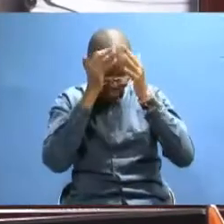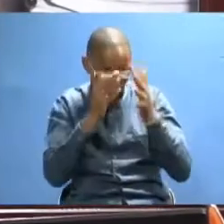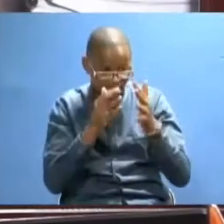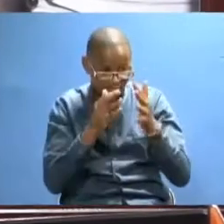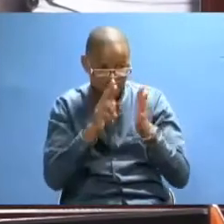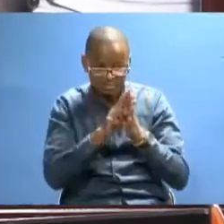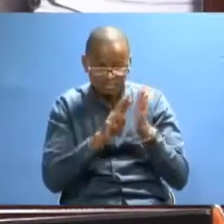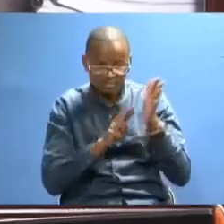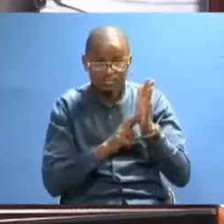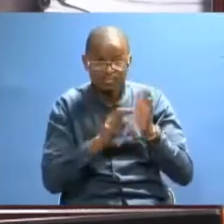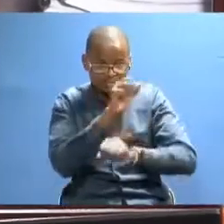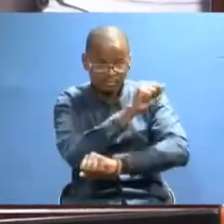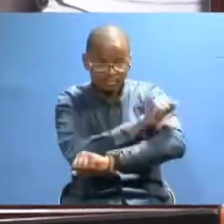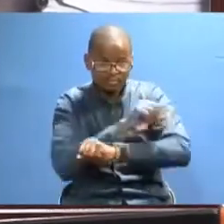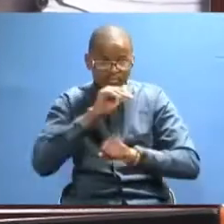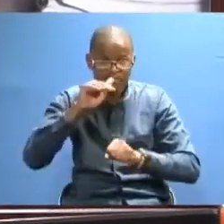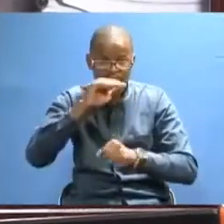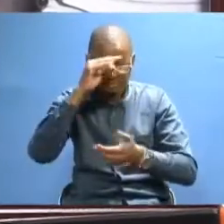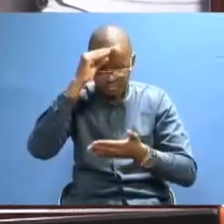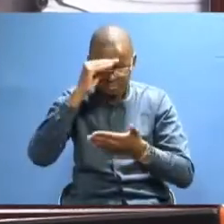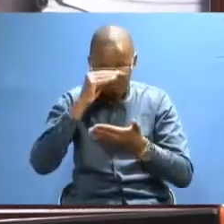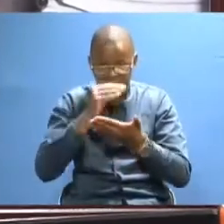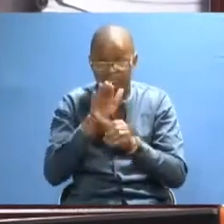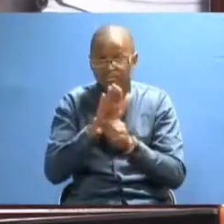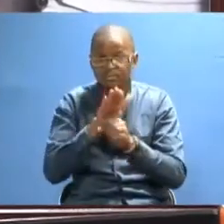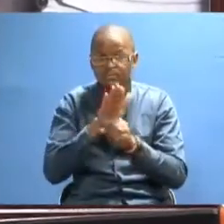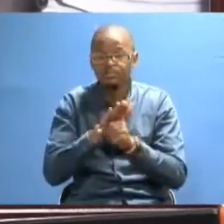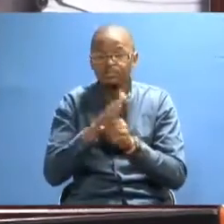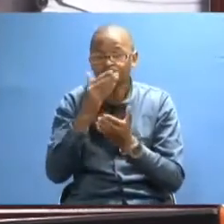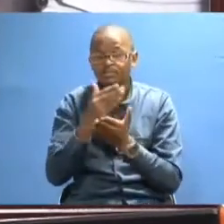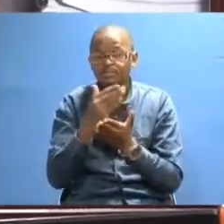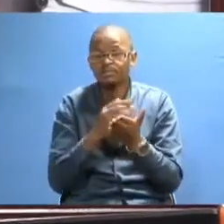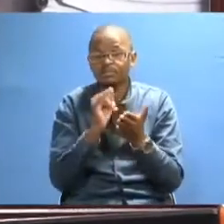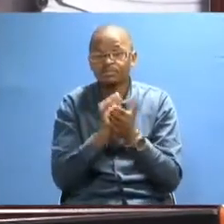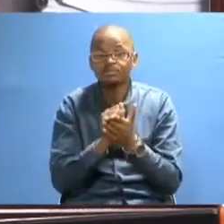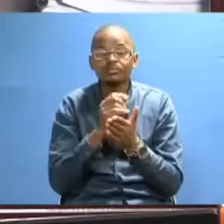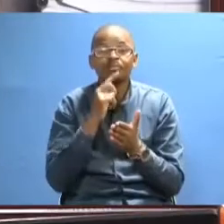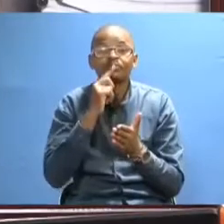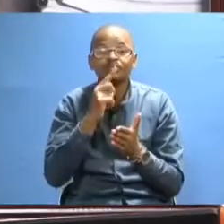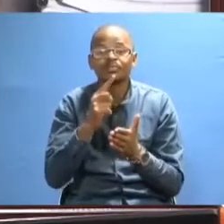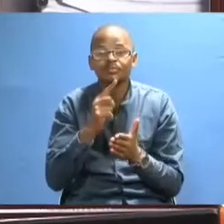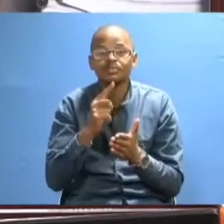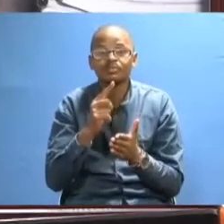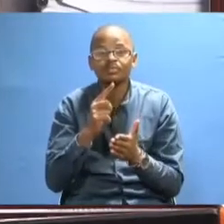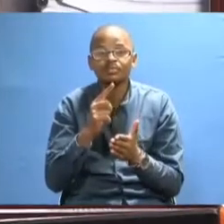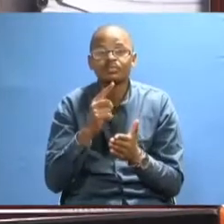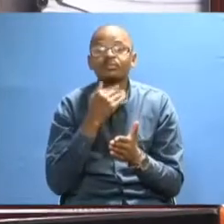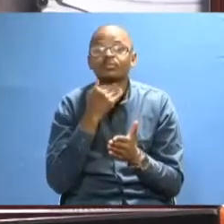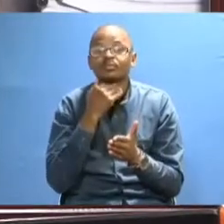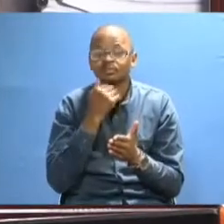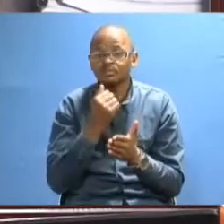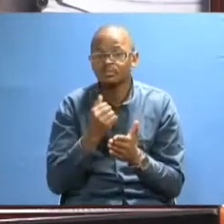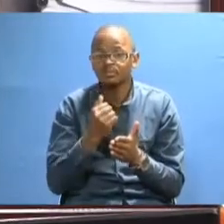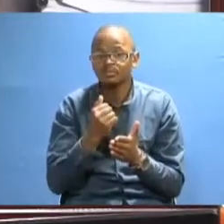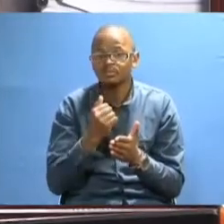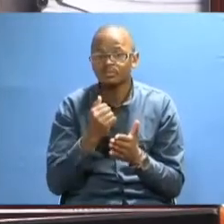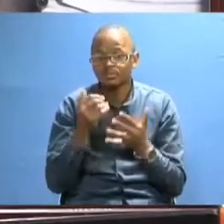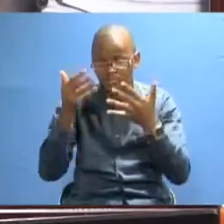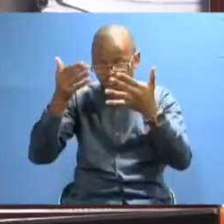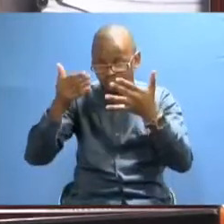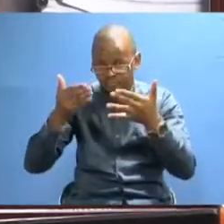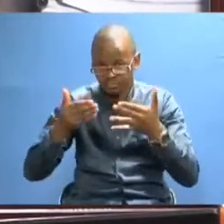who are registered in the School of Environmental Studies, particularly in the programs that I have already mentioned. I would like to